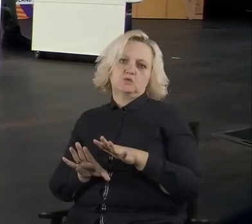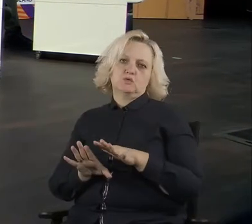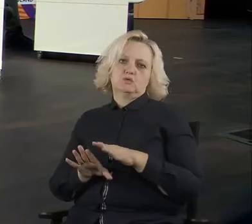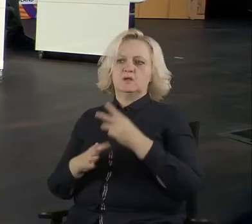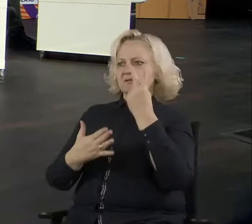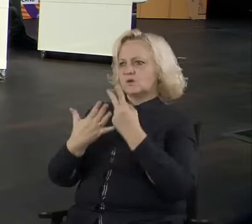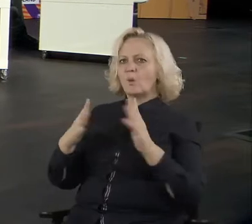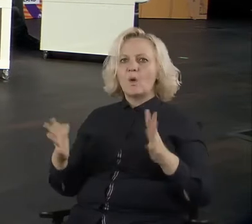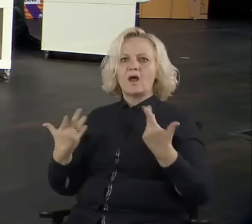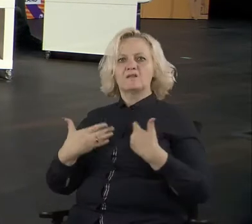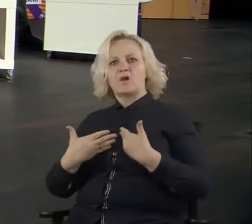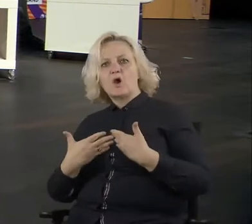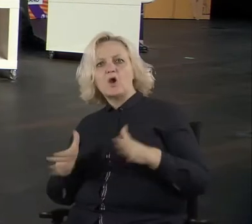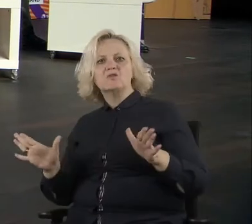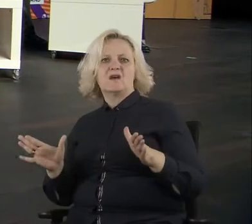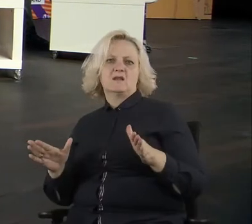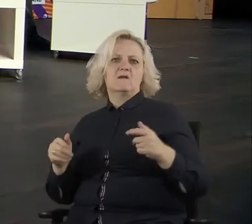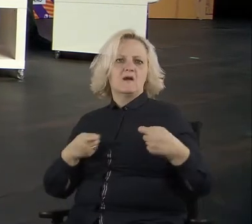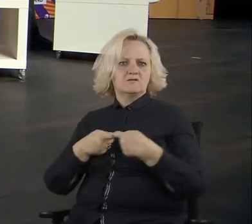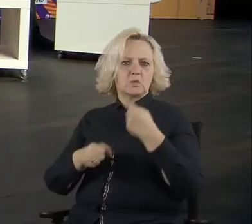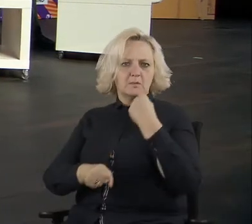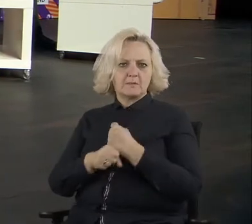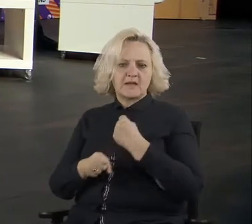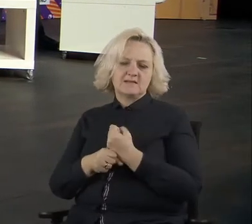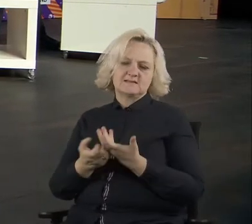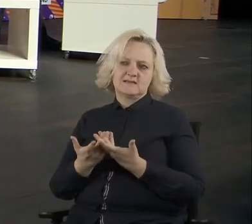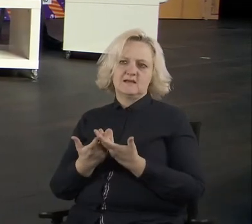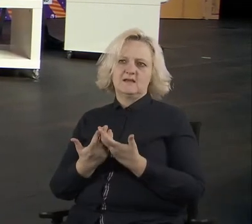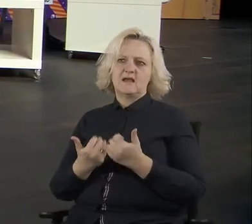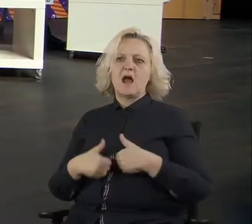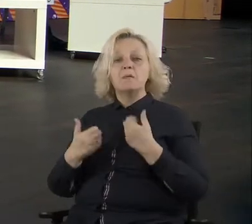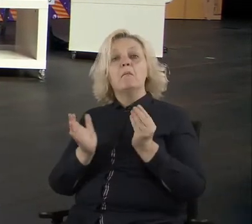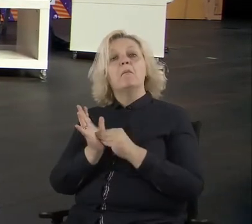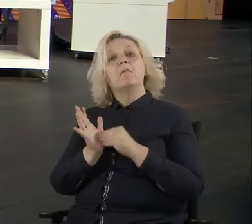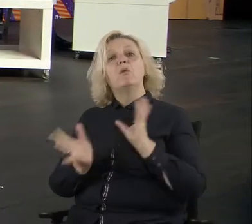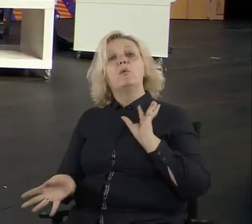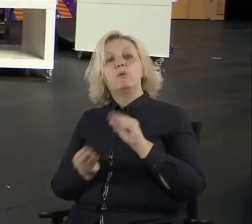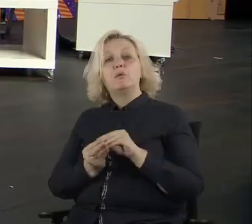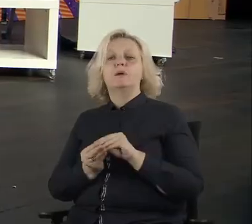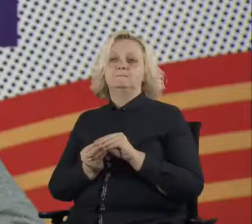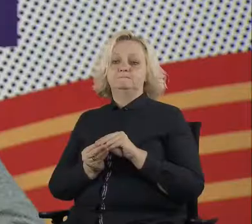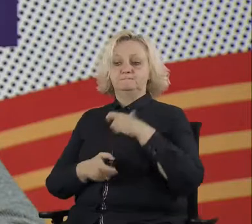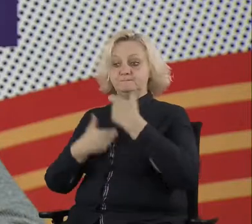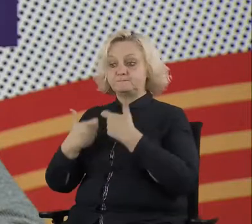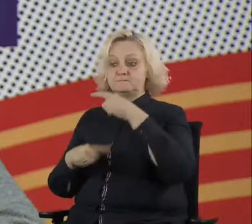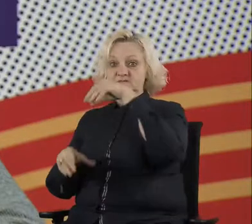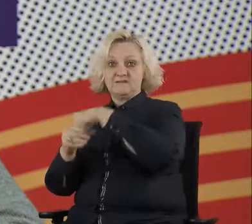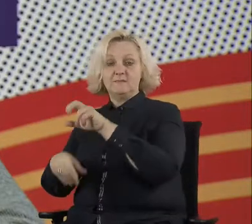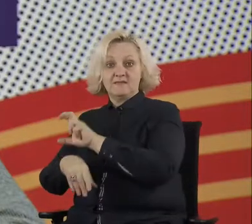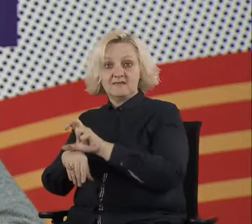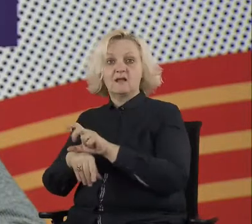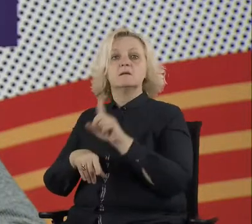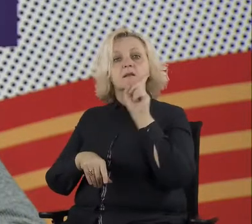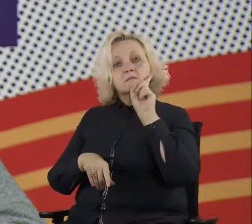openness, collaboration, like quarantine, like the practices that are being used by the technology are also democratic. Like,